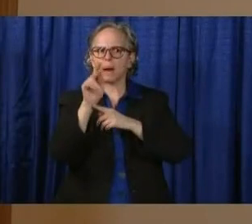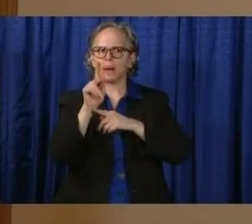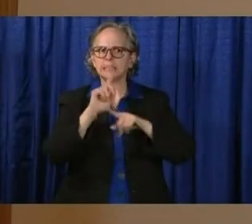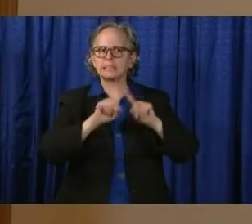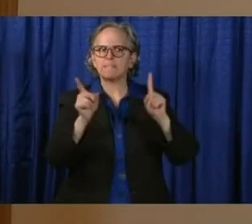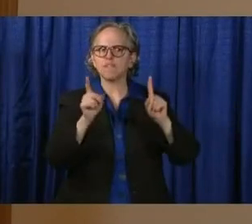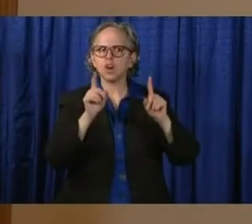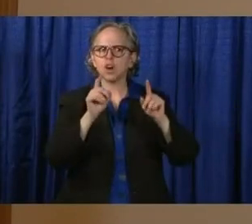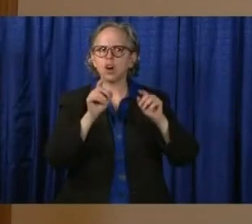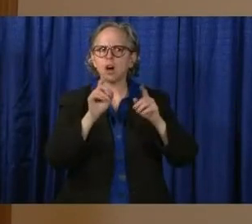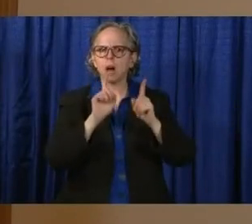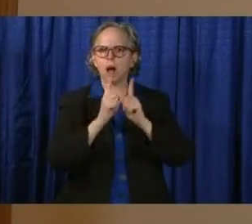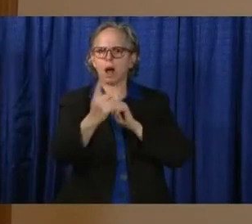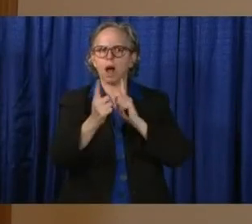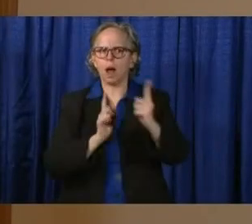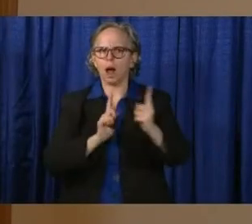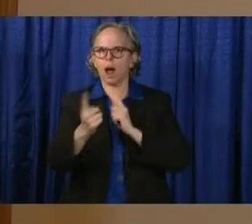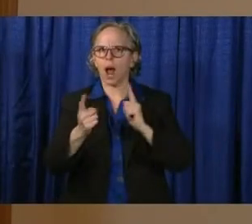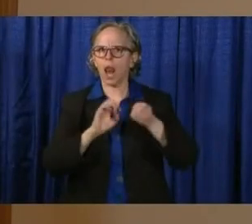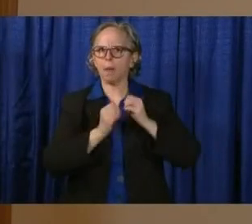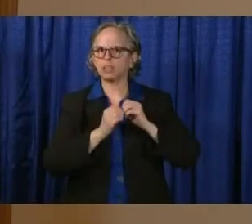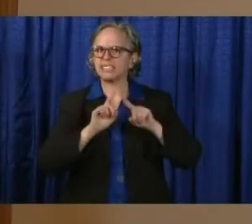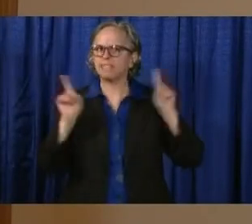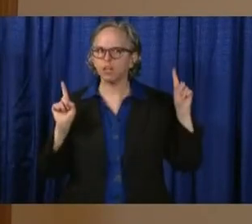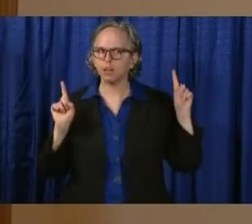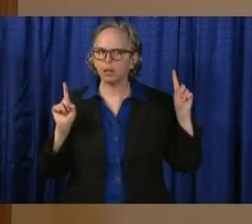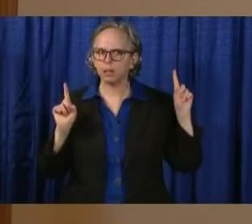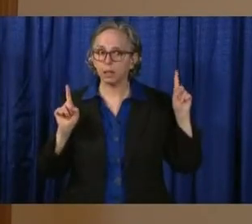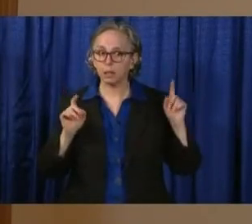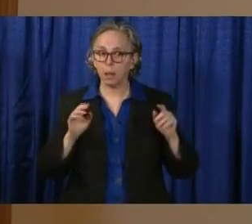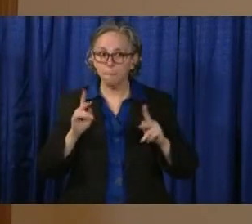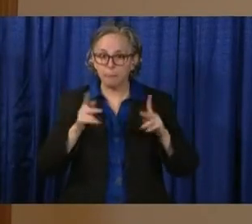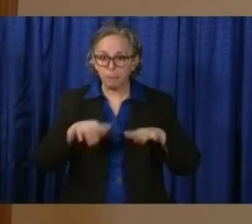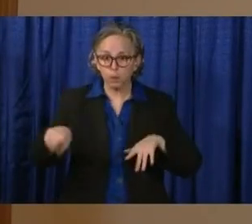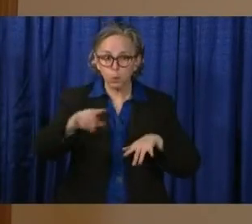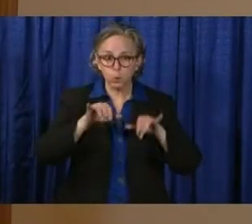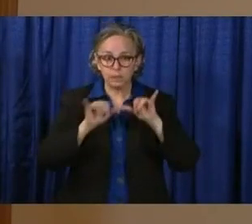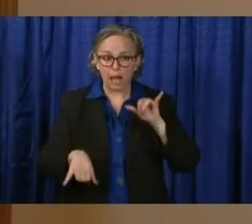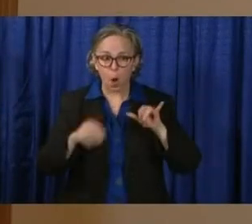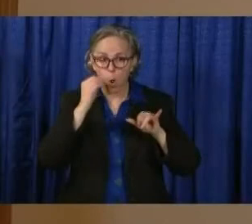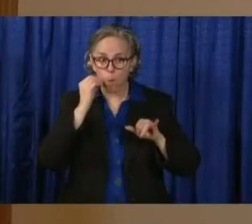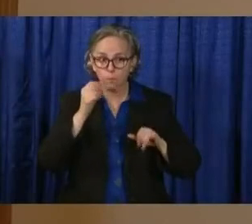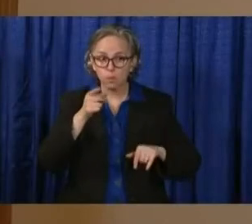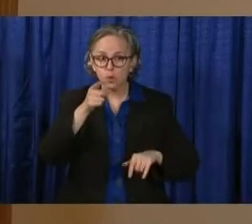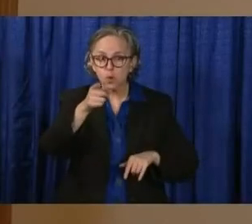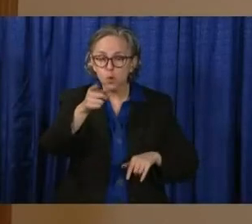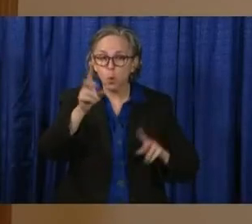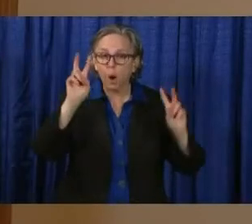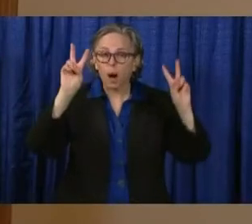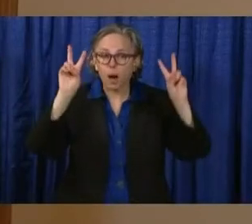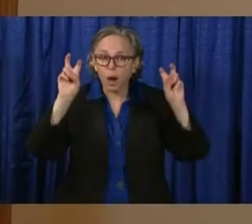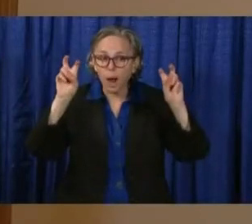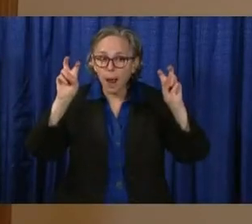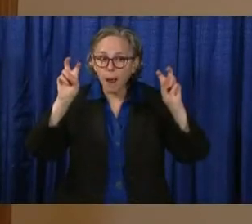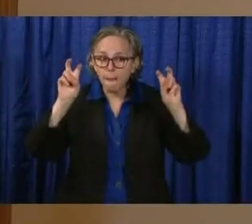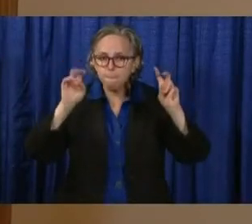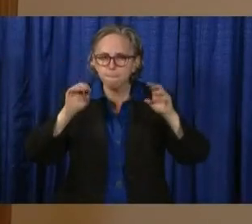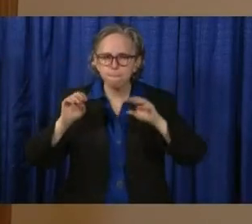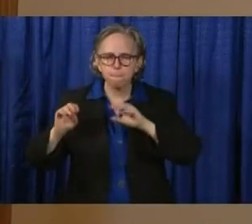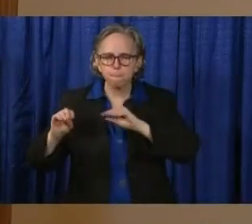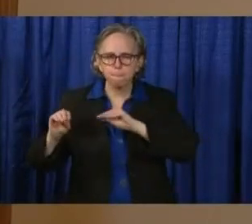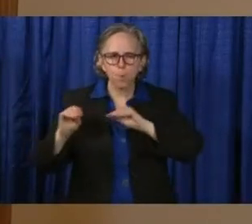home, you are moving mountains. You are saving lives. Again, I get emotional talking about this because